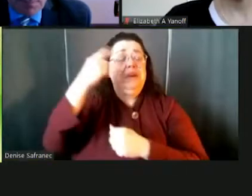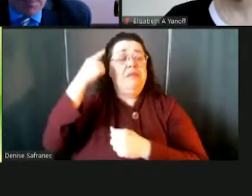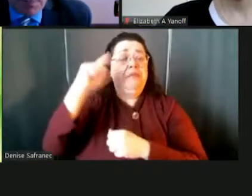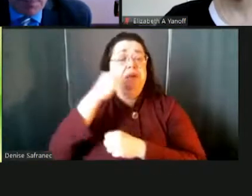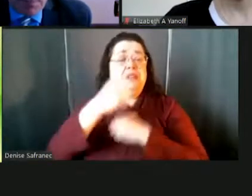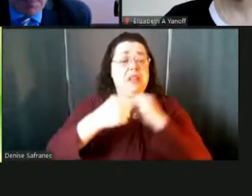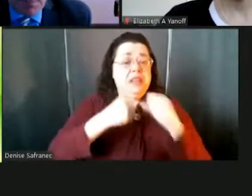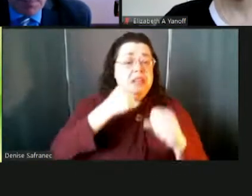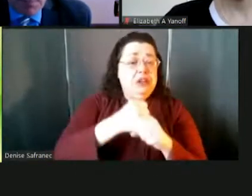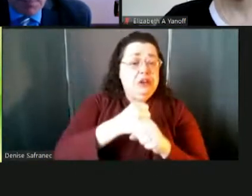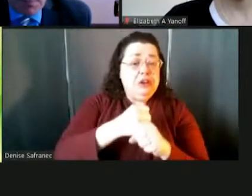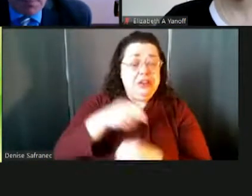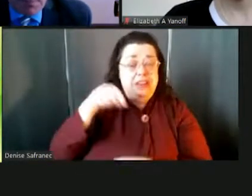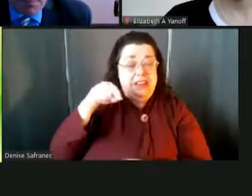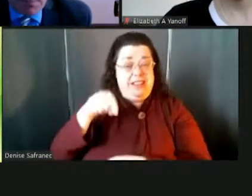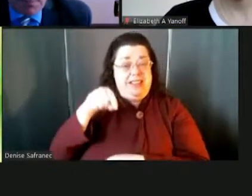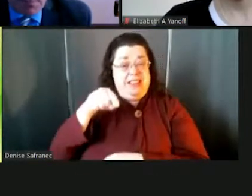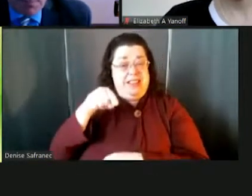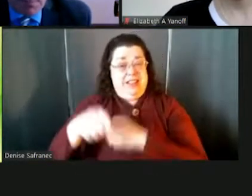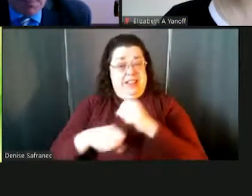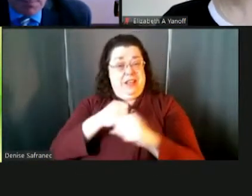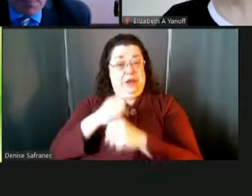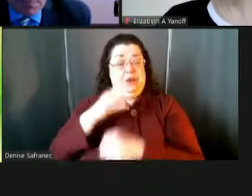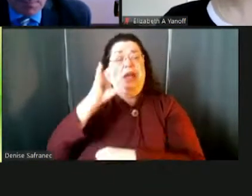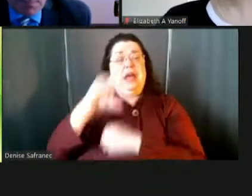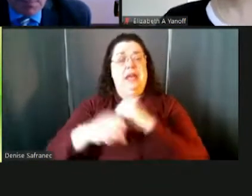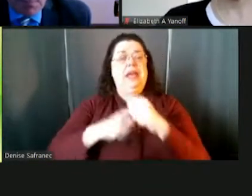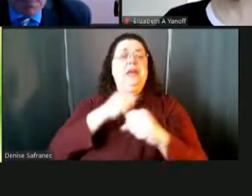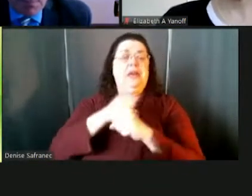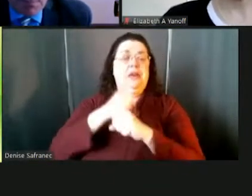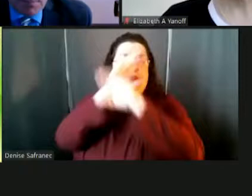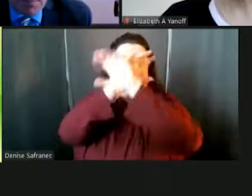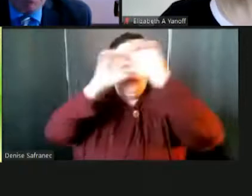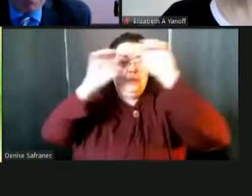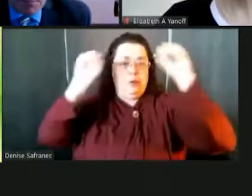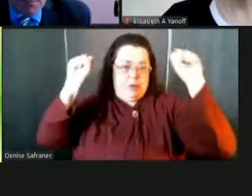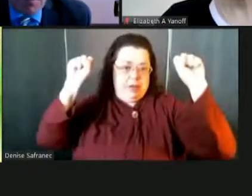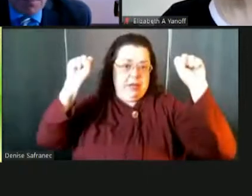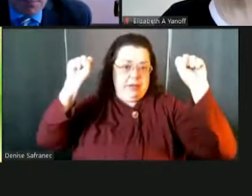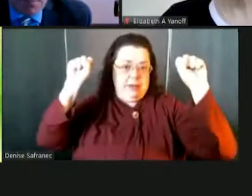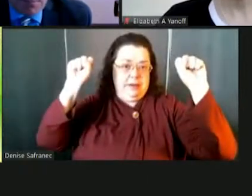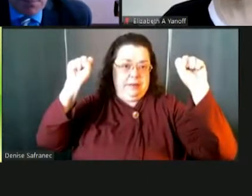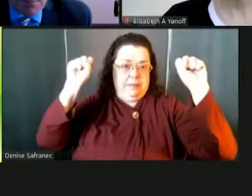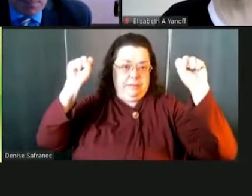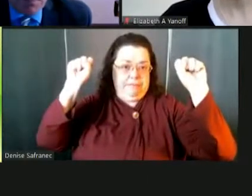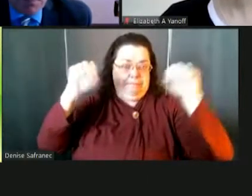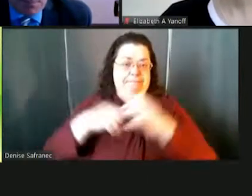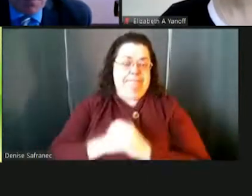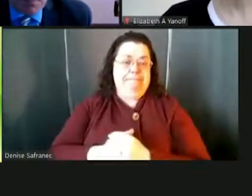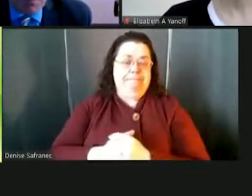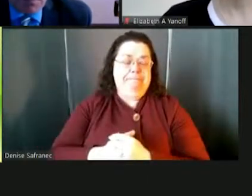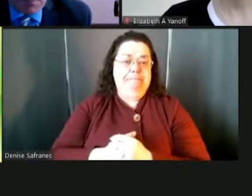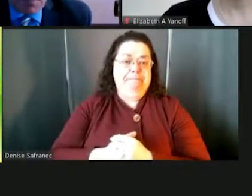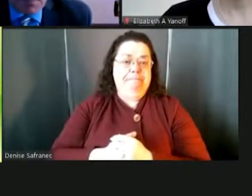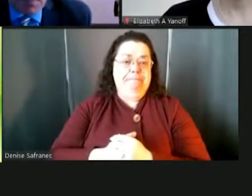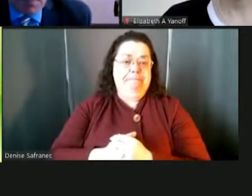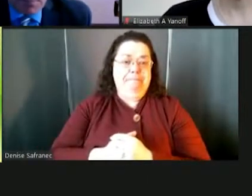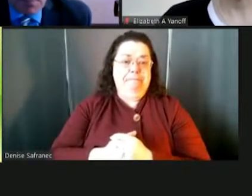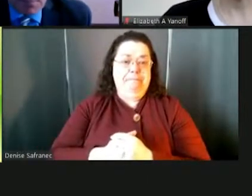for 10, and this is my eighth year as superintendent as assistant superintendent. So really